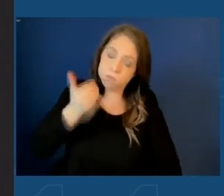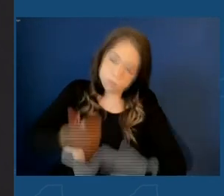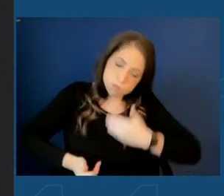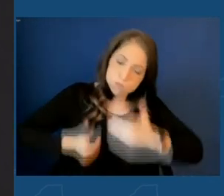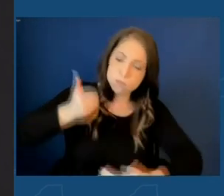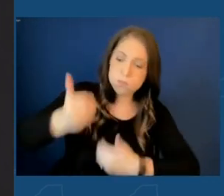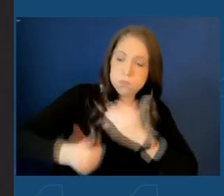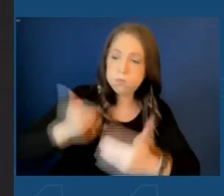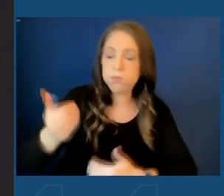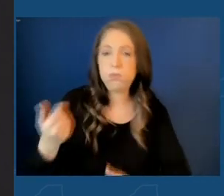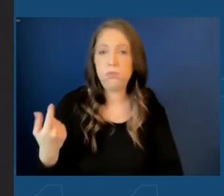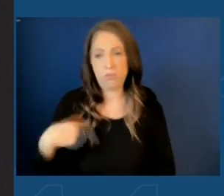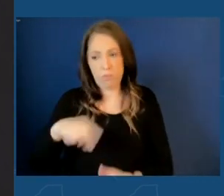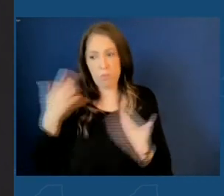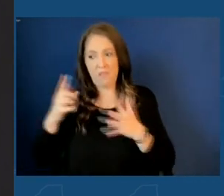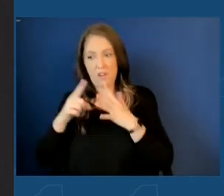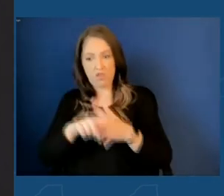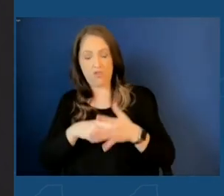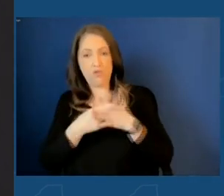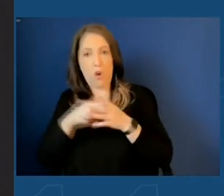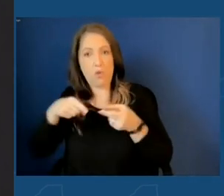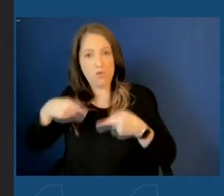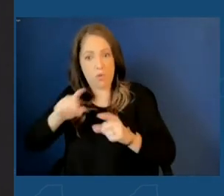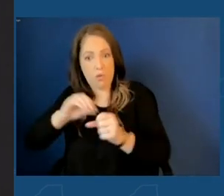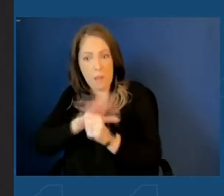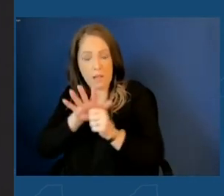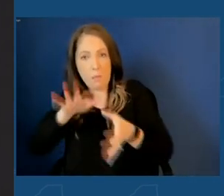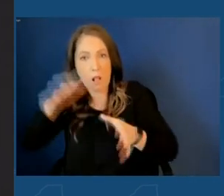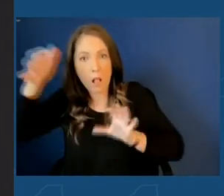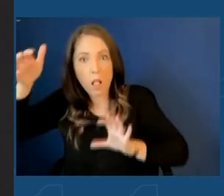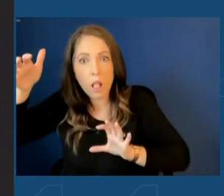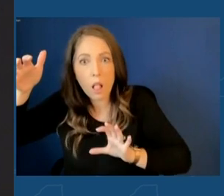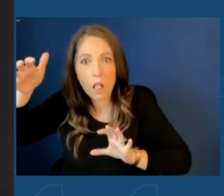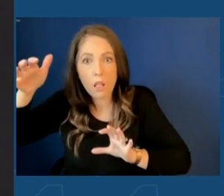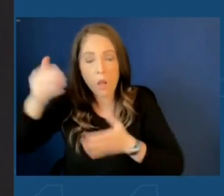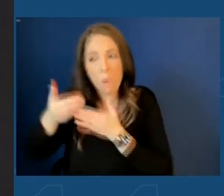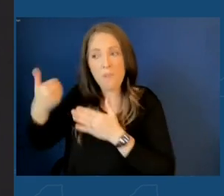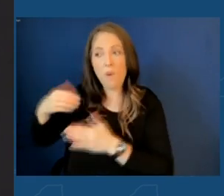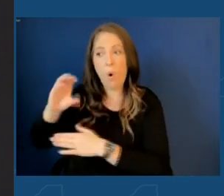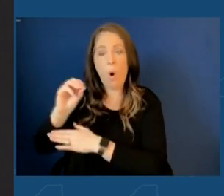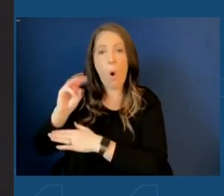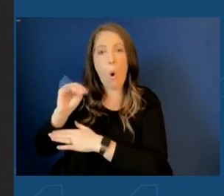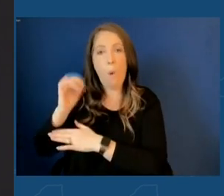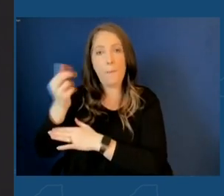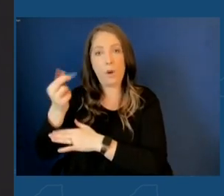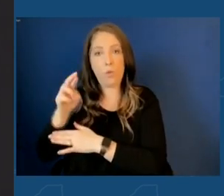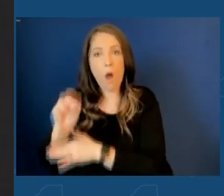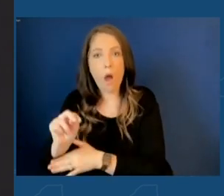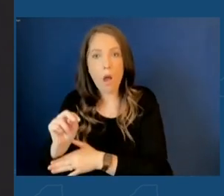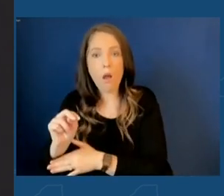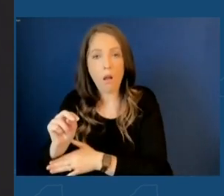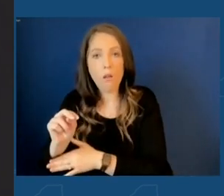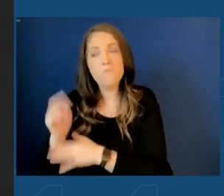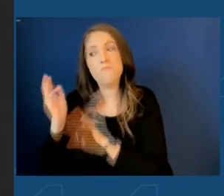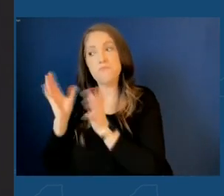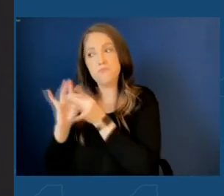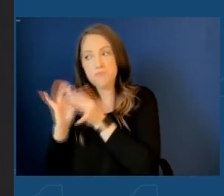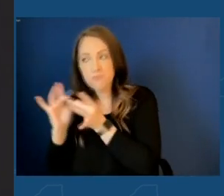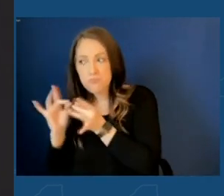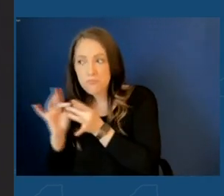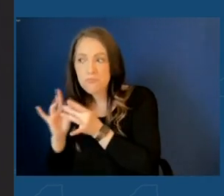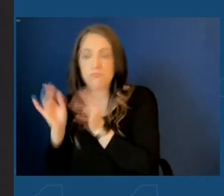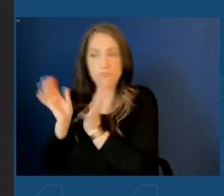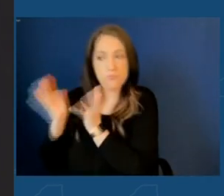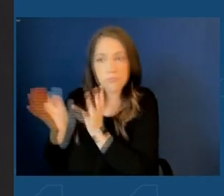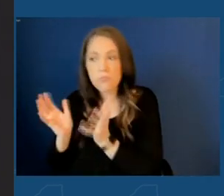meeting when the pandemic was still raging. It was even before Omicron when we had these conversations. But